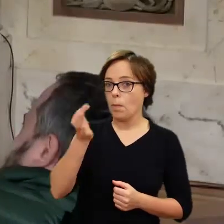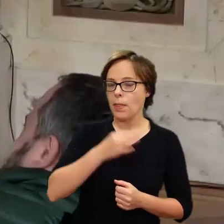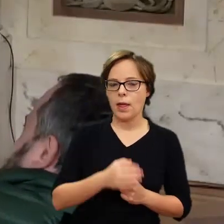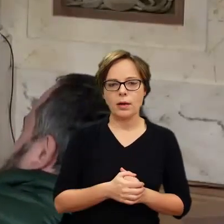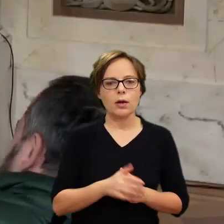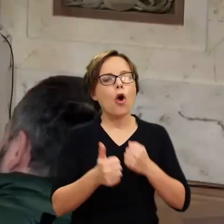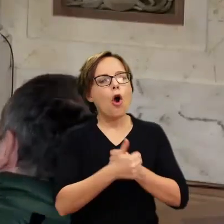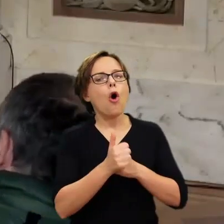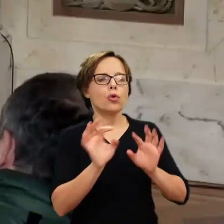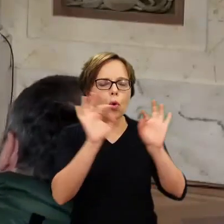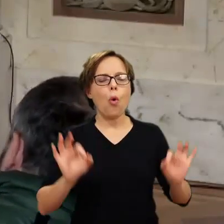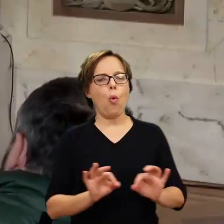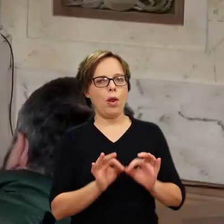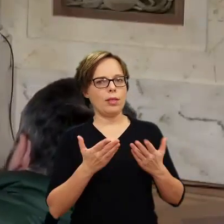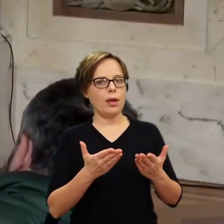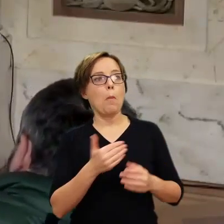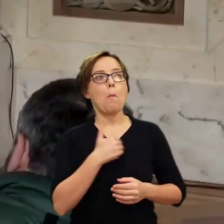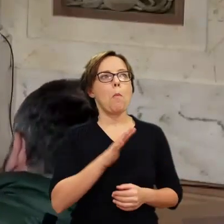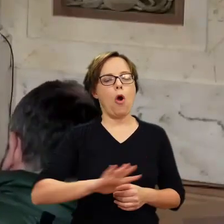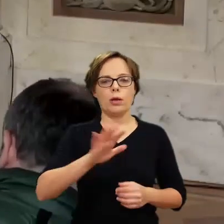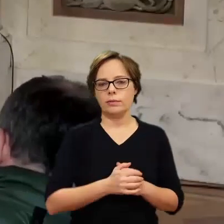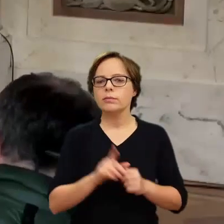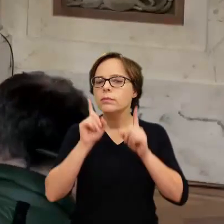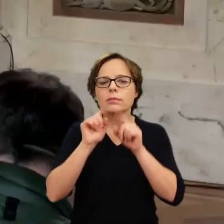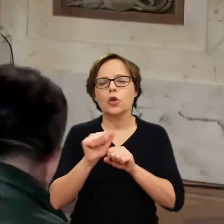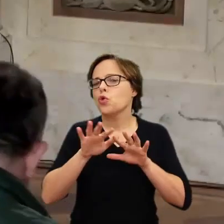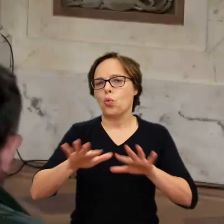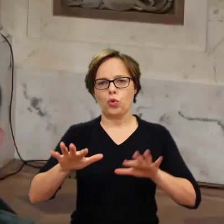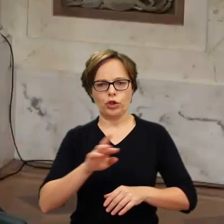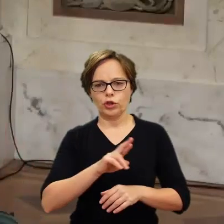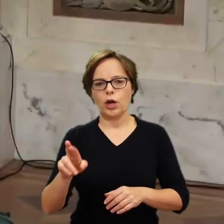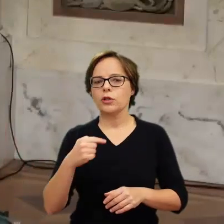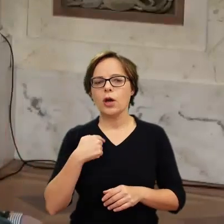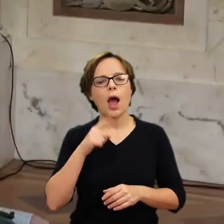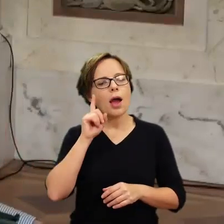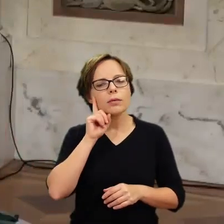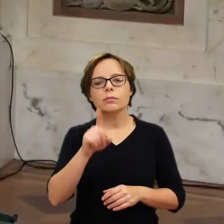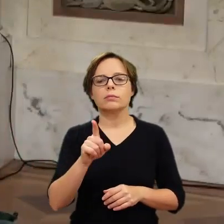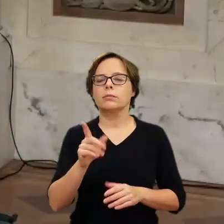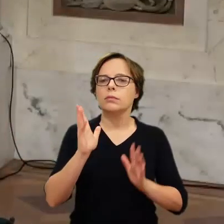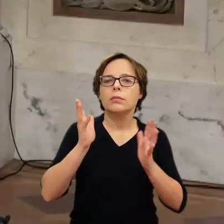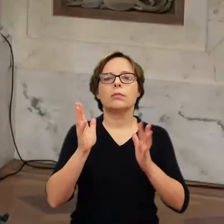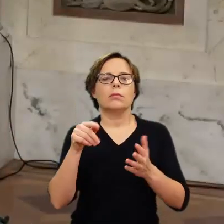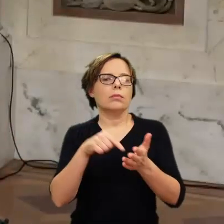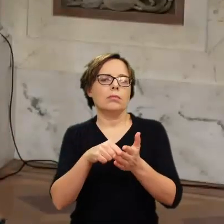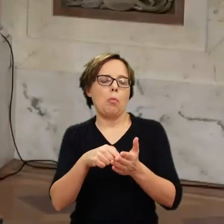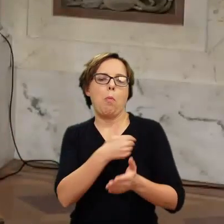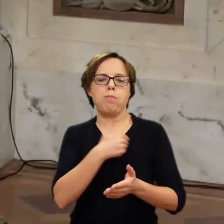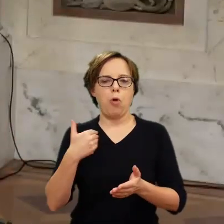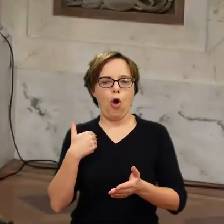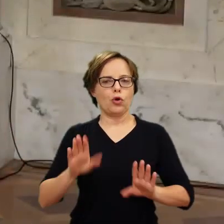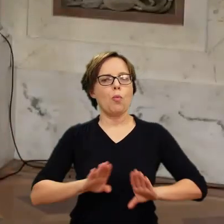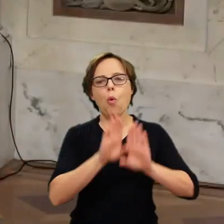Polish museums. There are many, many things. And I'm a great fan of American museums. Sorry, of Polish museums.